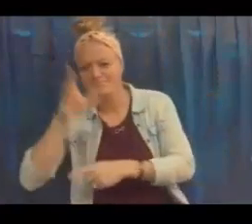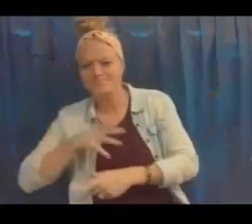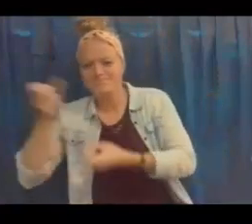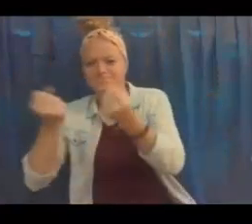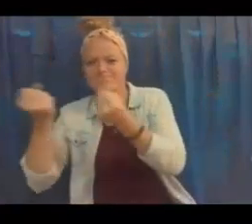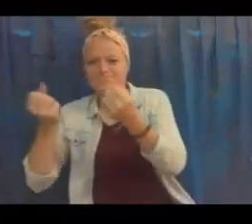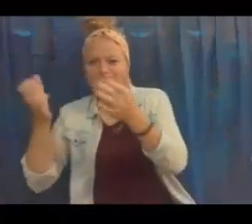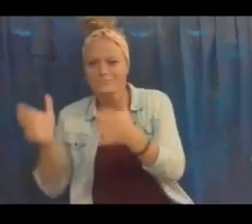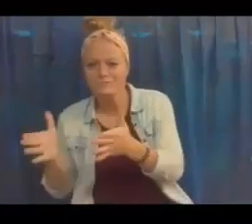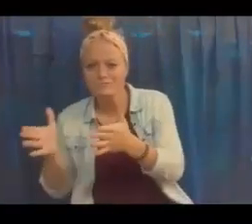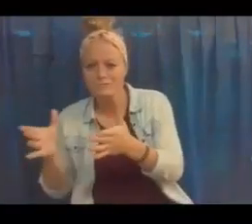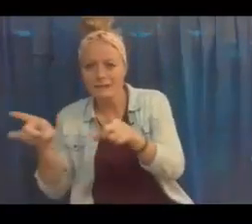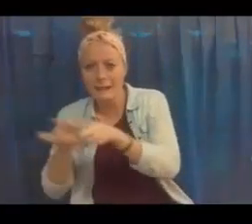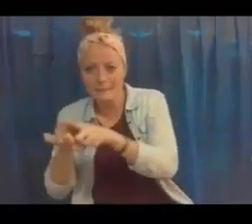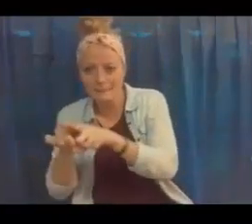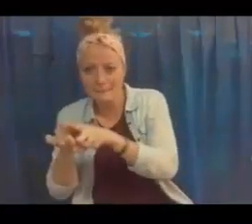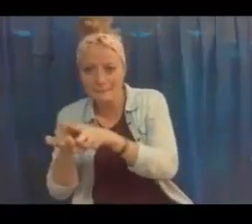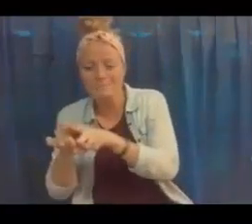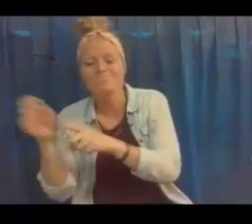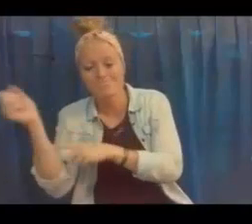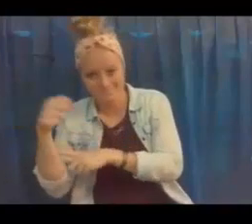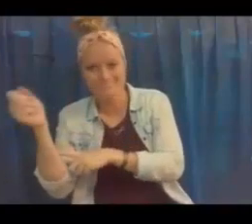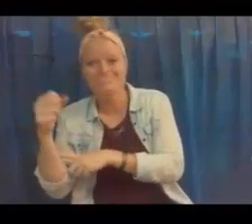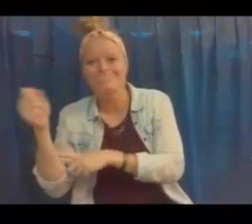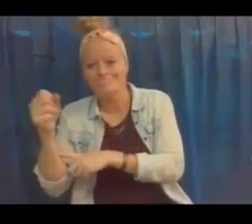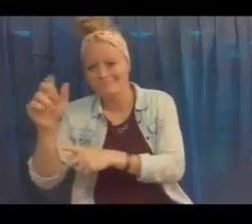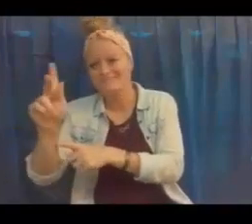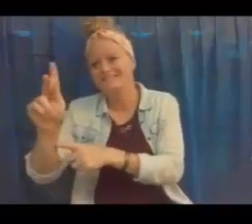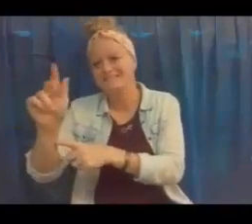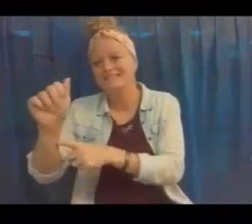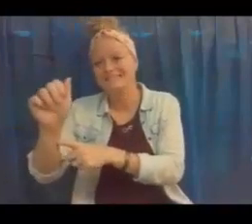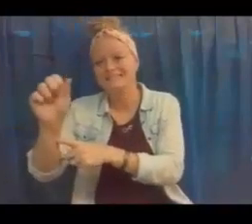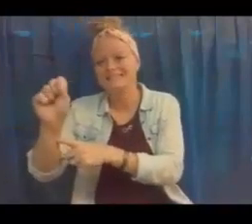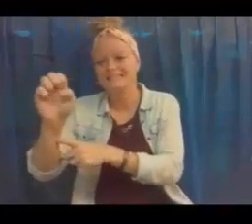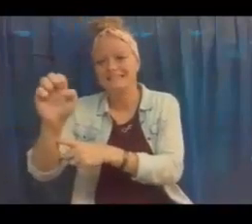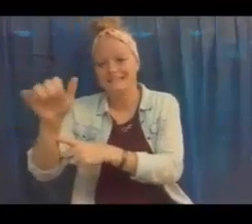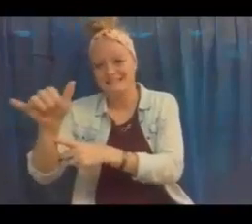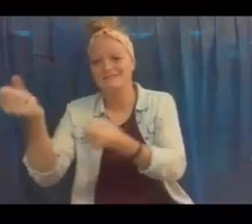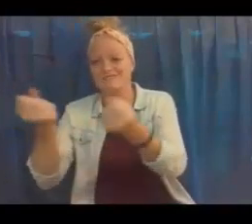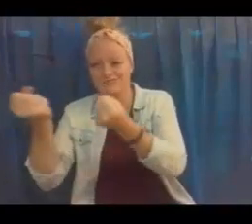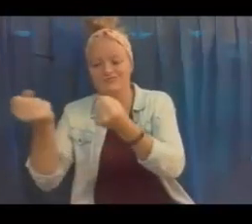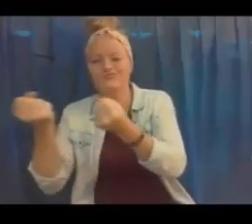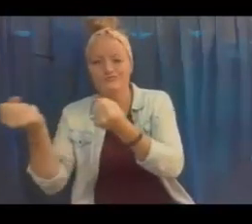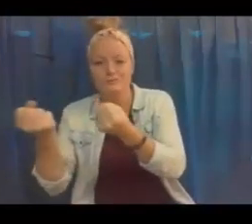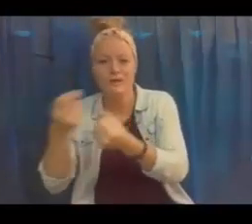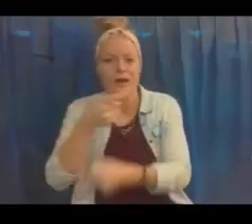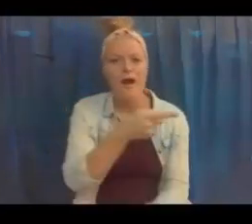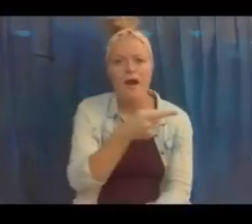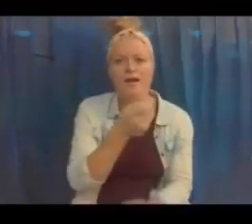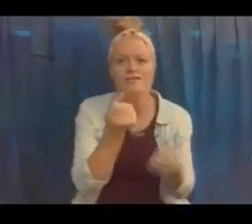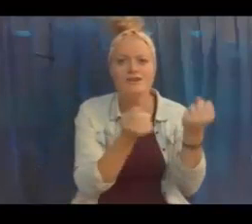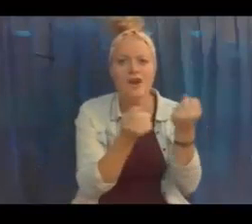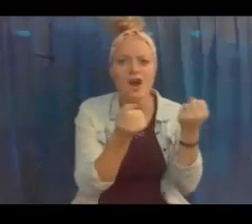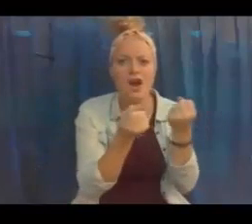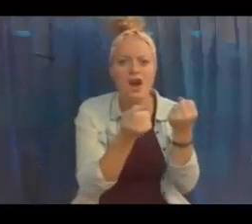it's different. Is the driver the same? Yes. The driver's name is Casey.